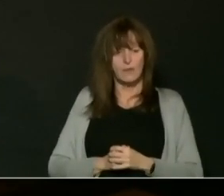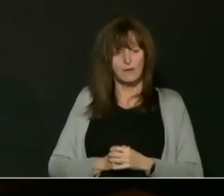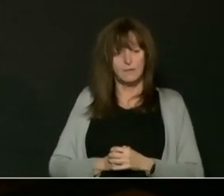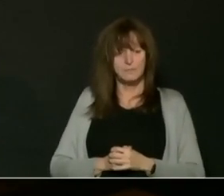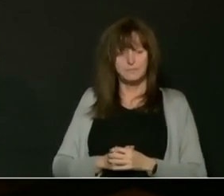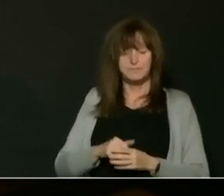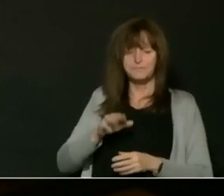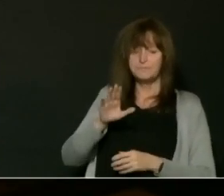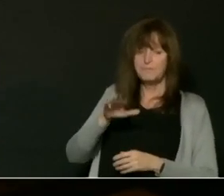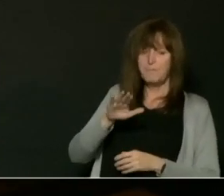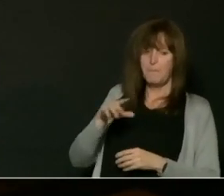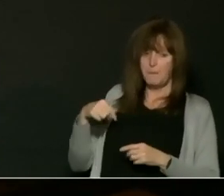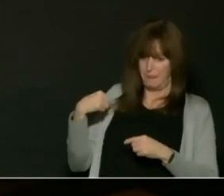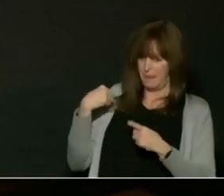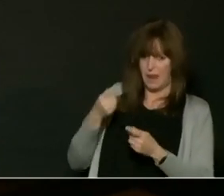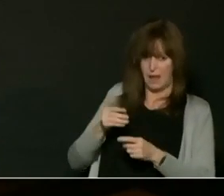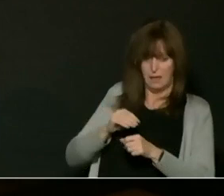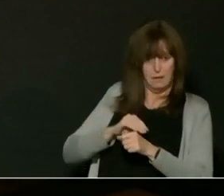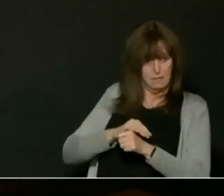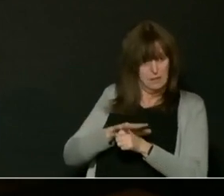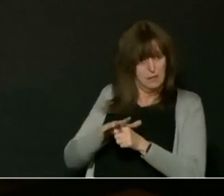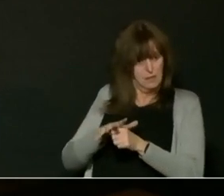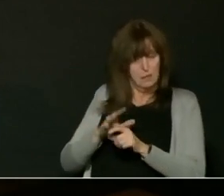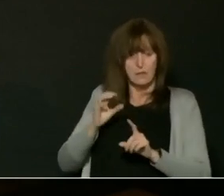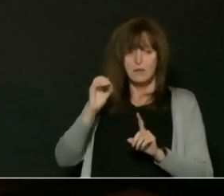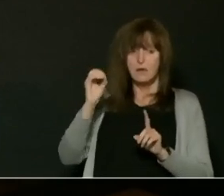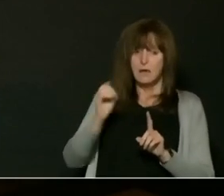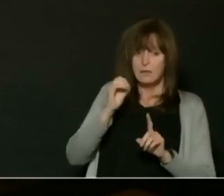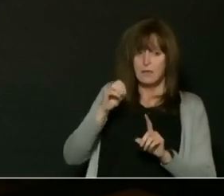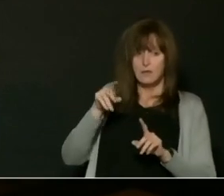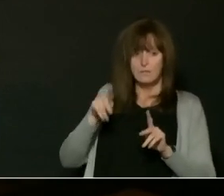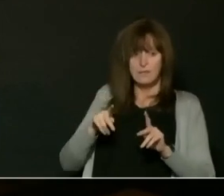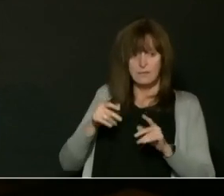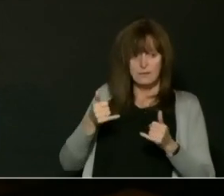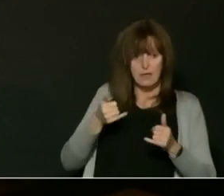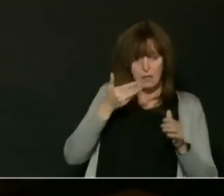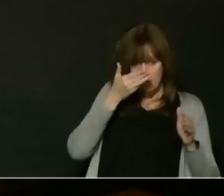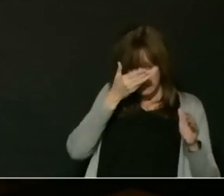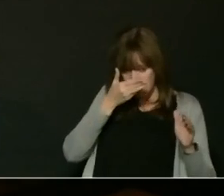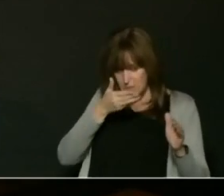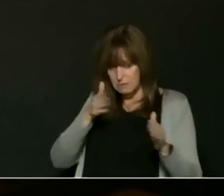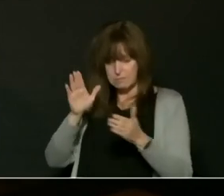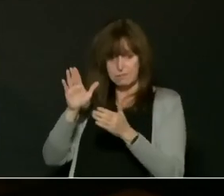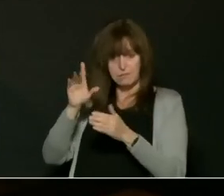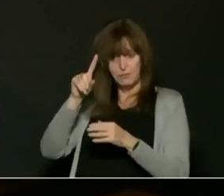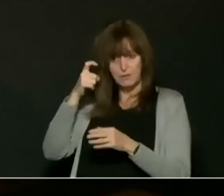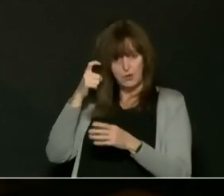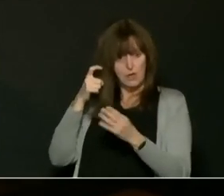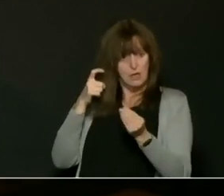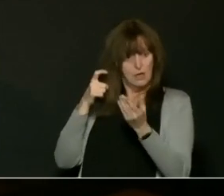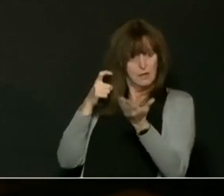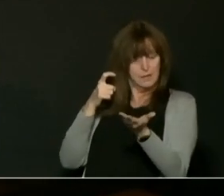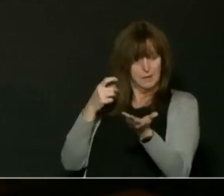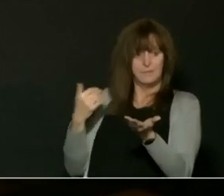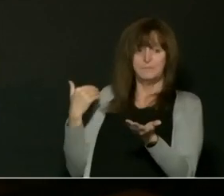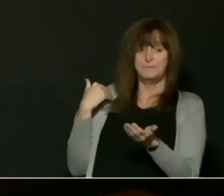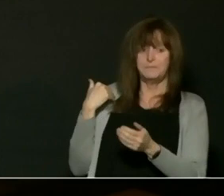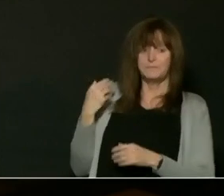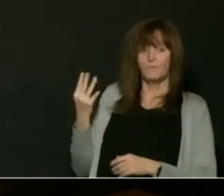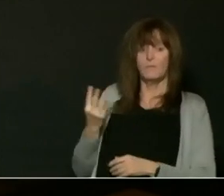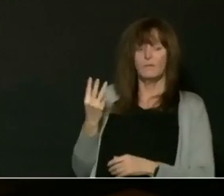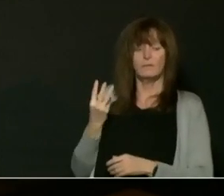what to do during the pandemic. This past Tuesday, the Premier suggested there was little value in further rounds of vaccination.